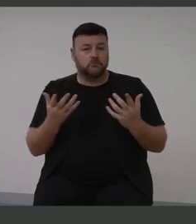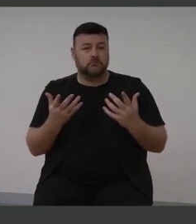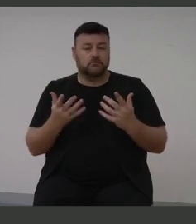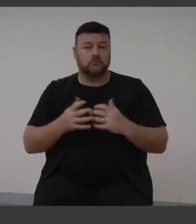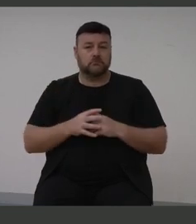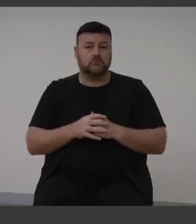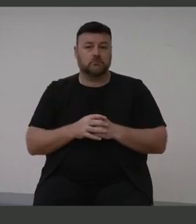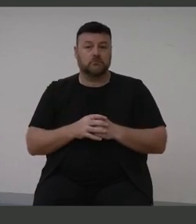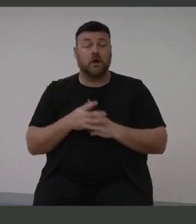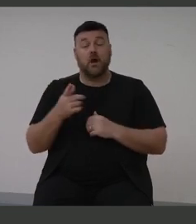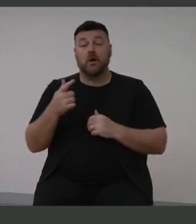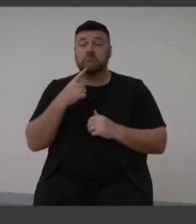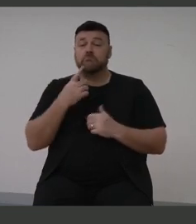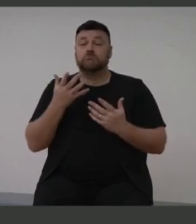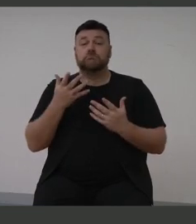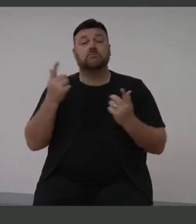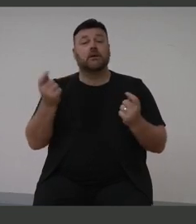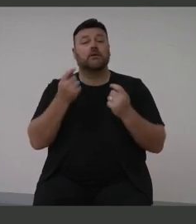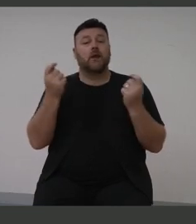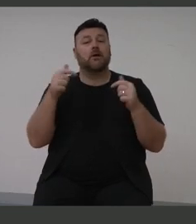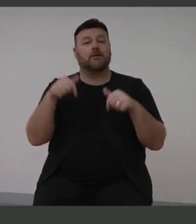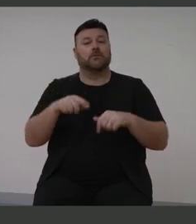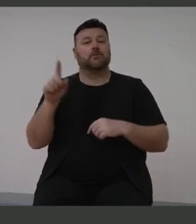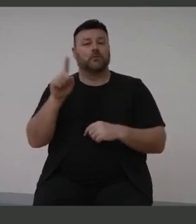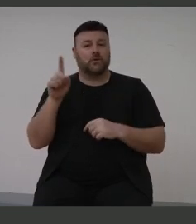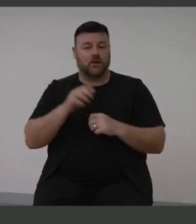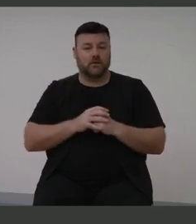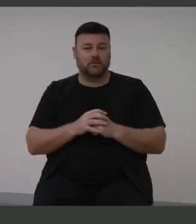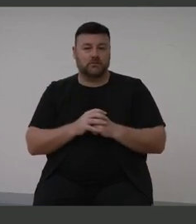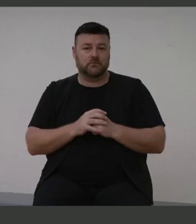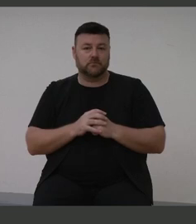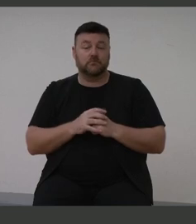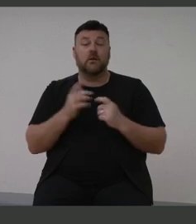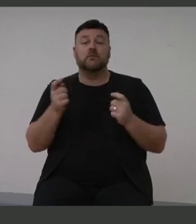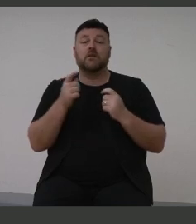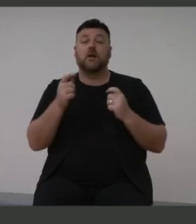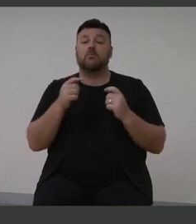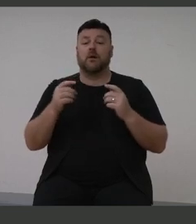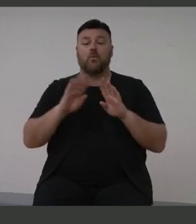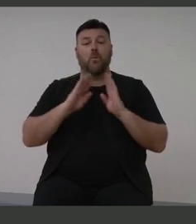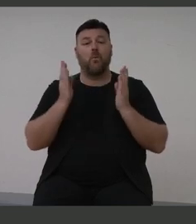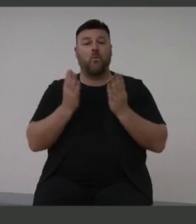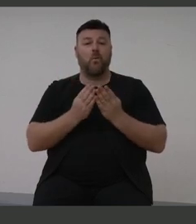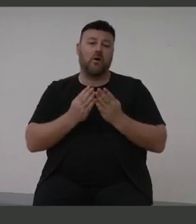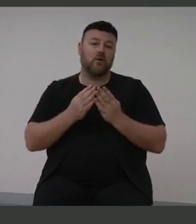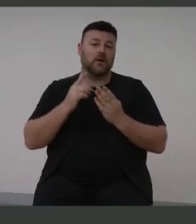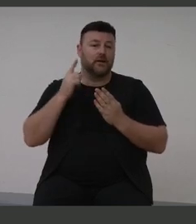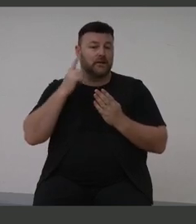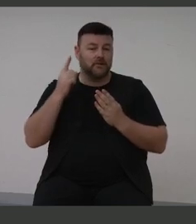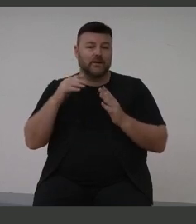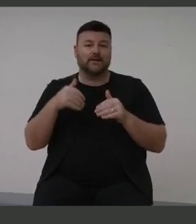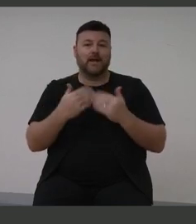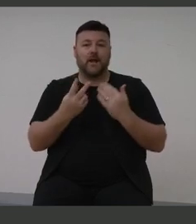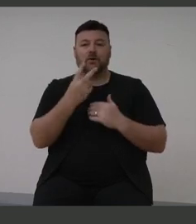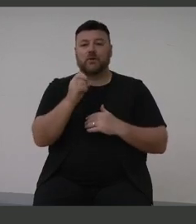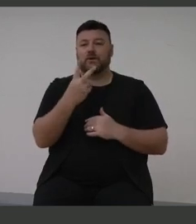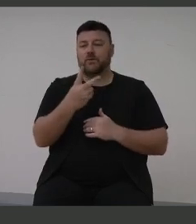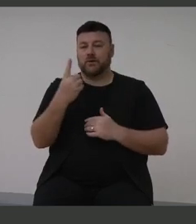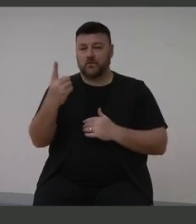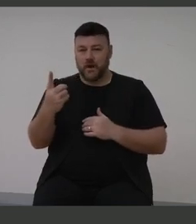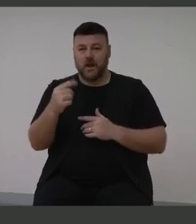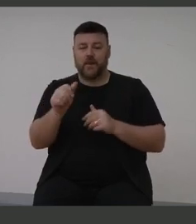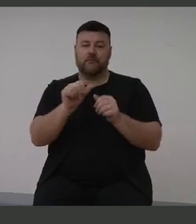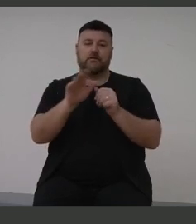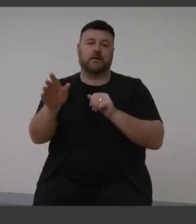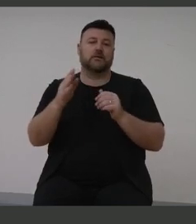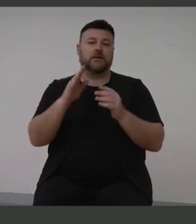let's celebrate today, celebrate World Hearing Day 2021, and celebrate the great World Report